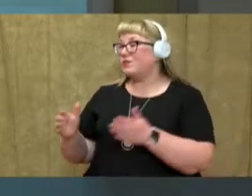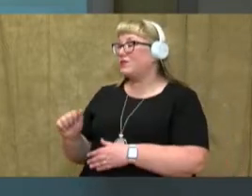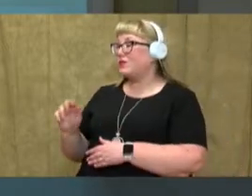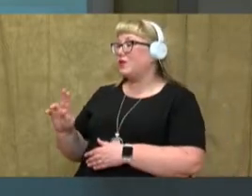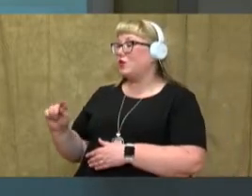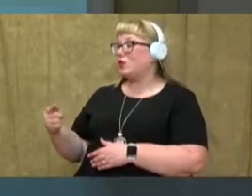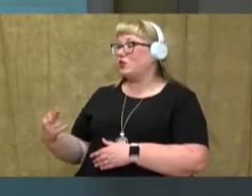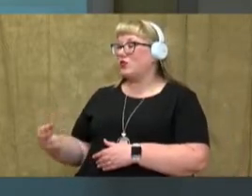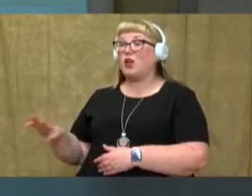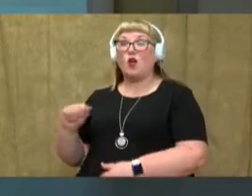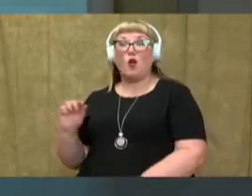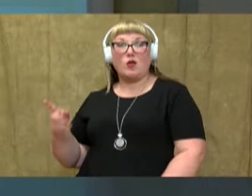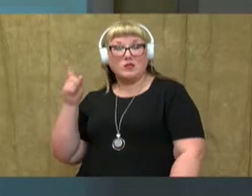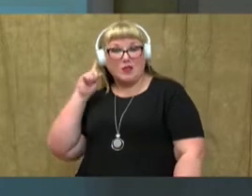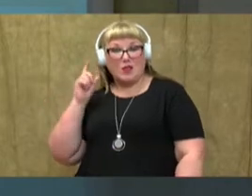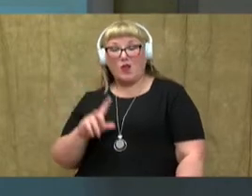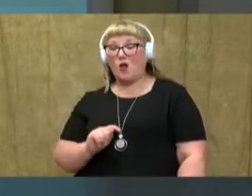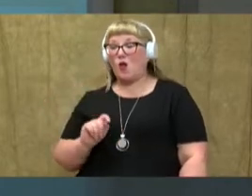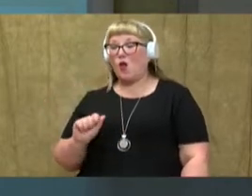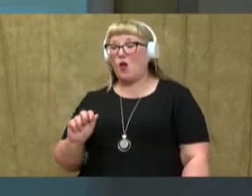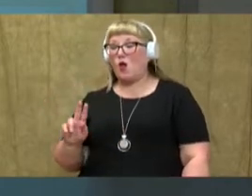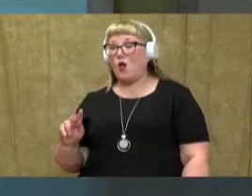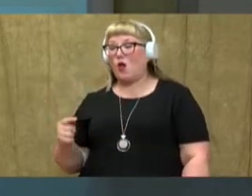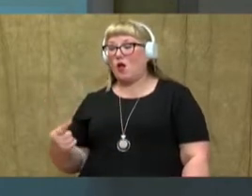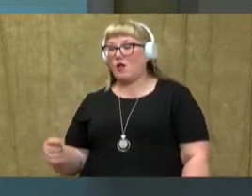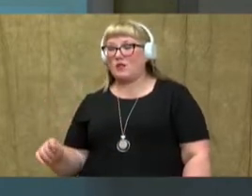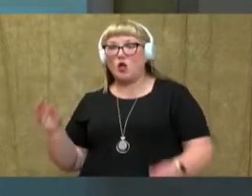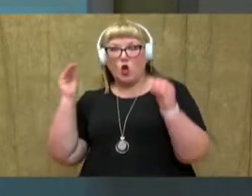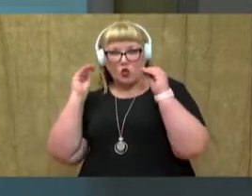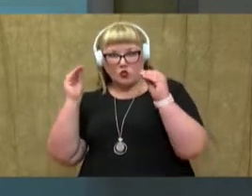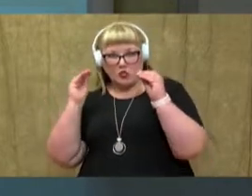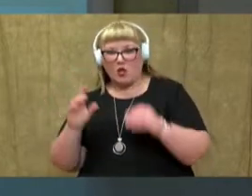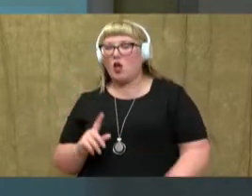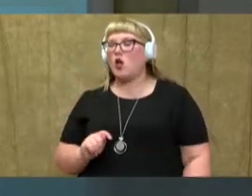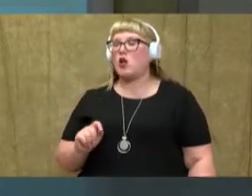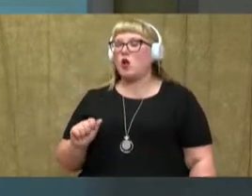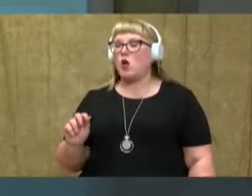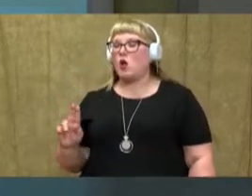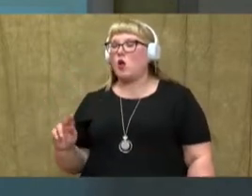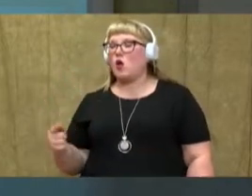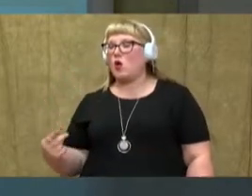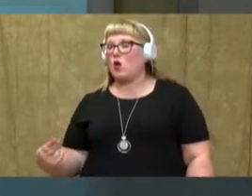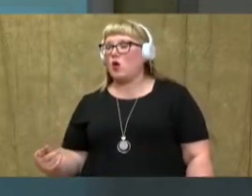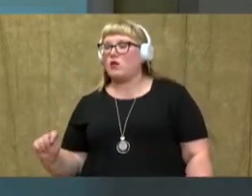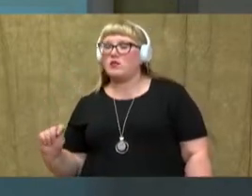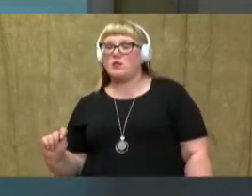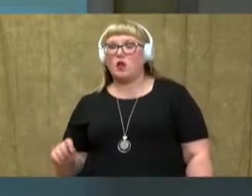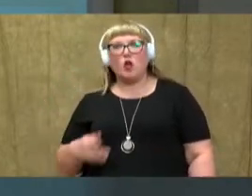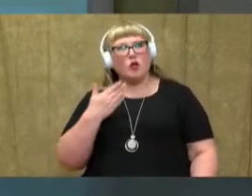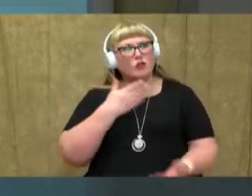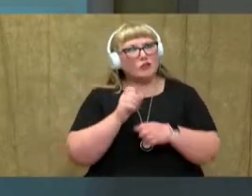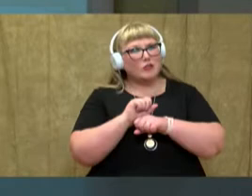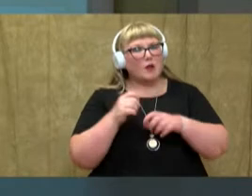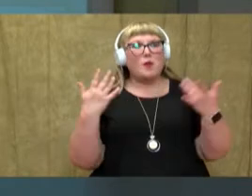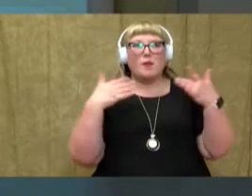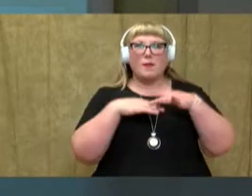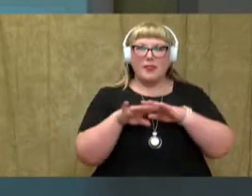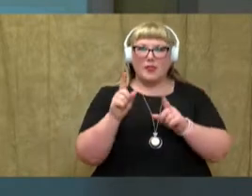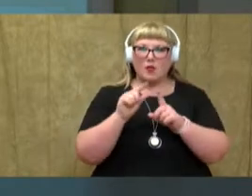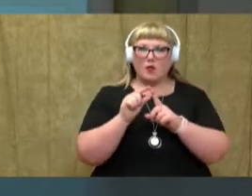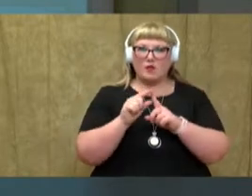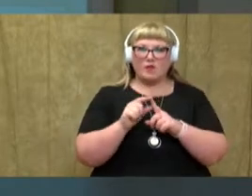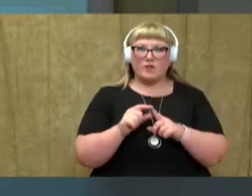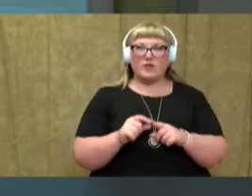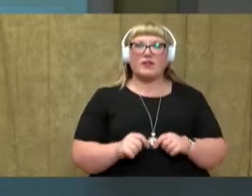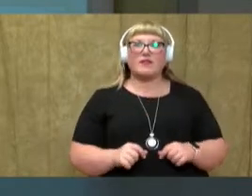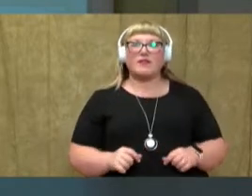-h says aww, t-aww, t-aww, c-talk. Good job blending those words. Now let's read